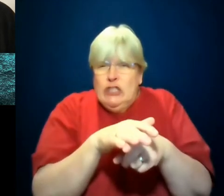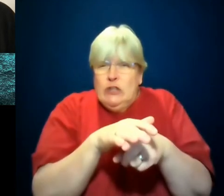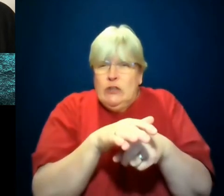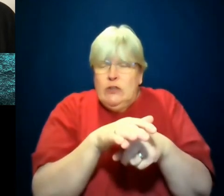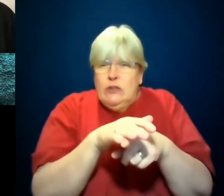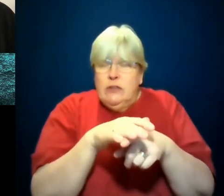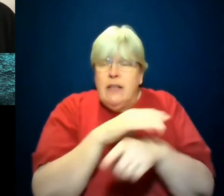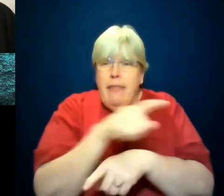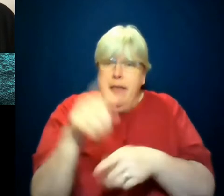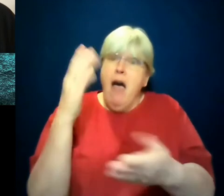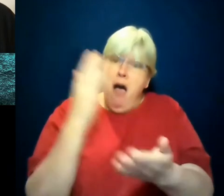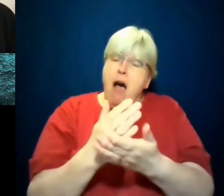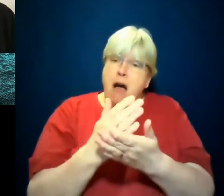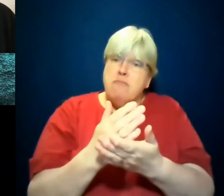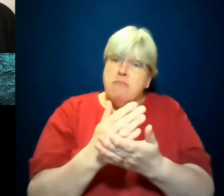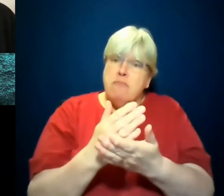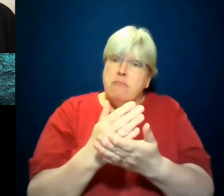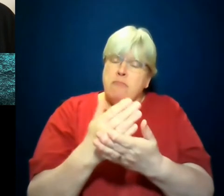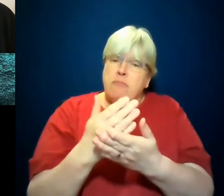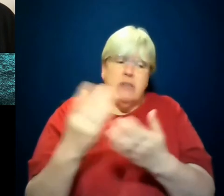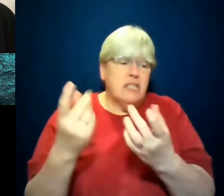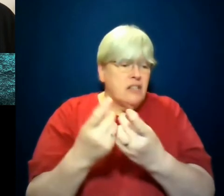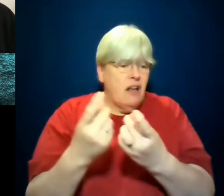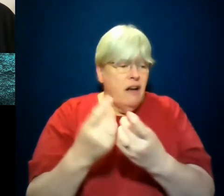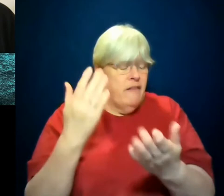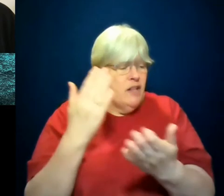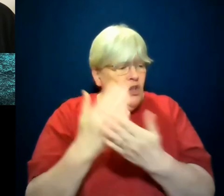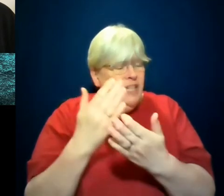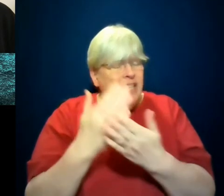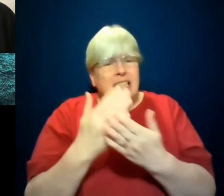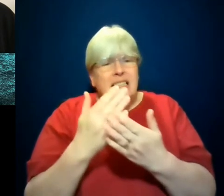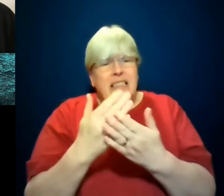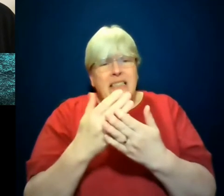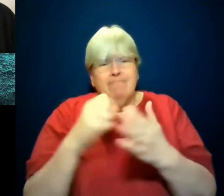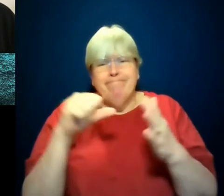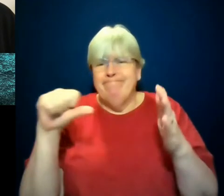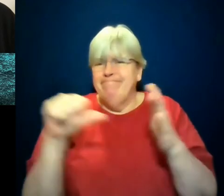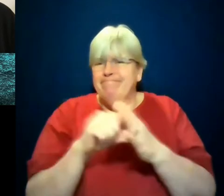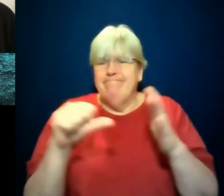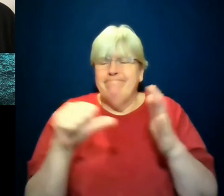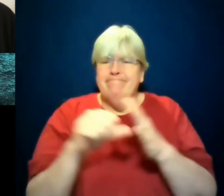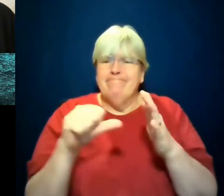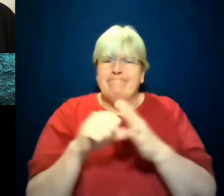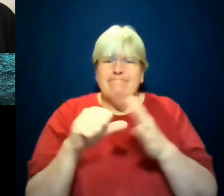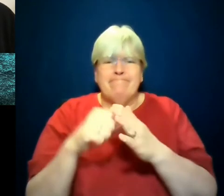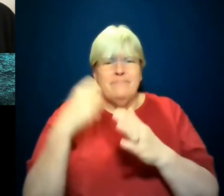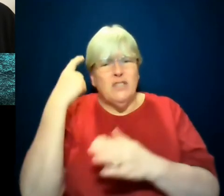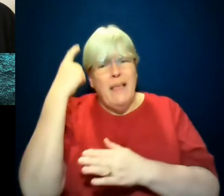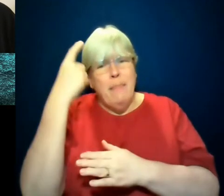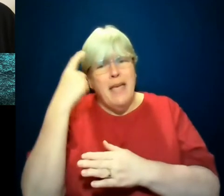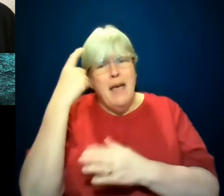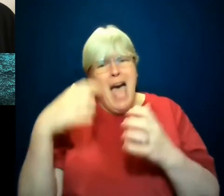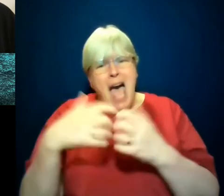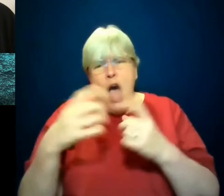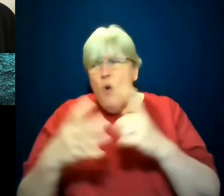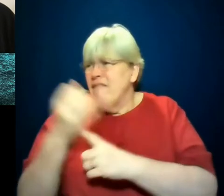they are stuff that is so intractable, aren't they? So hard to think of how you find your place. And I mean, I